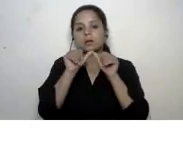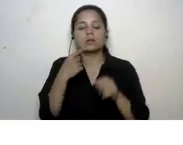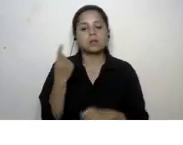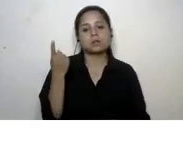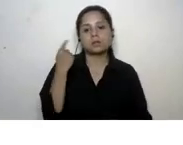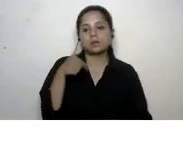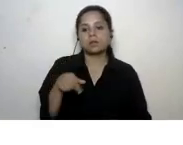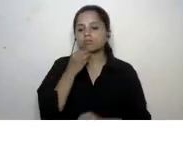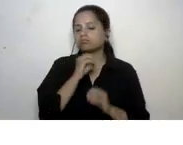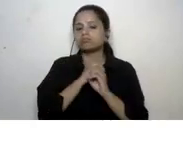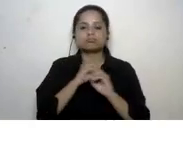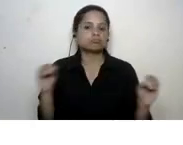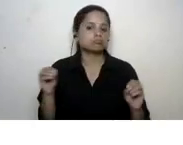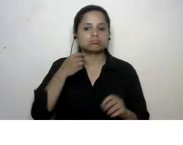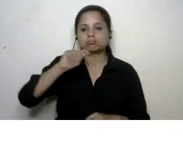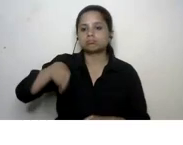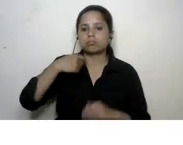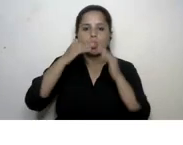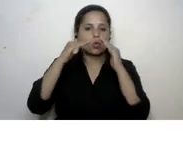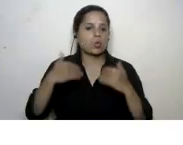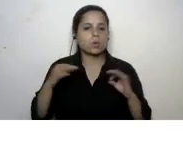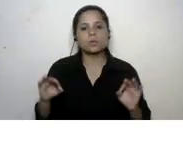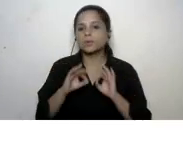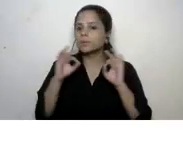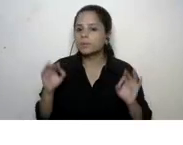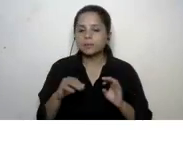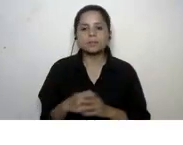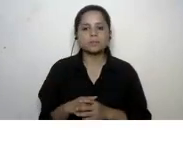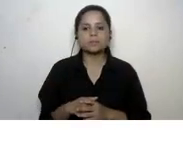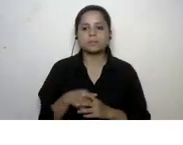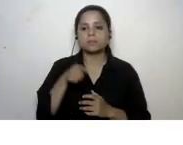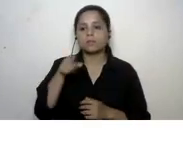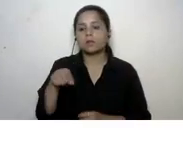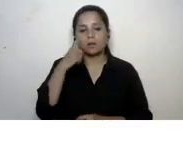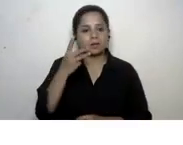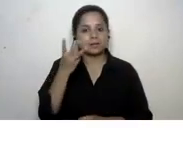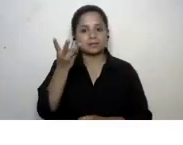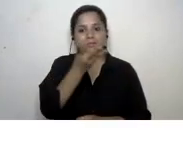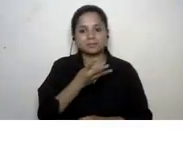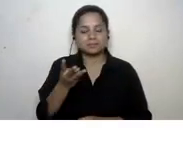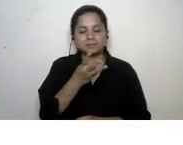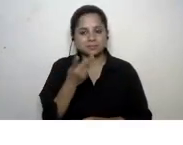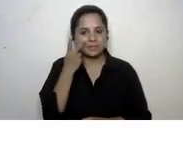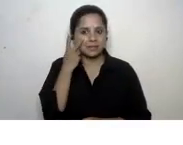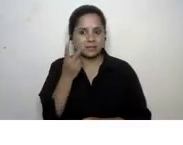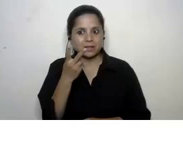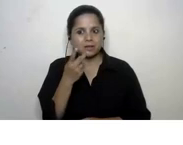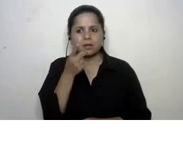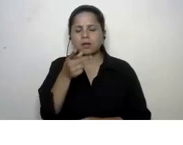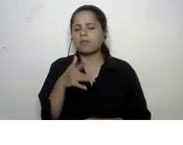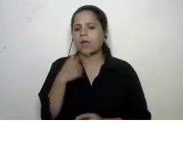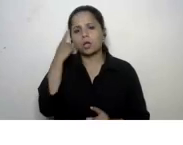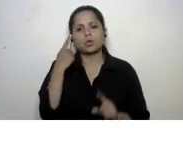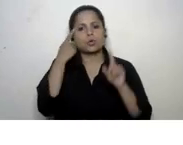no food was cooked in my house now considering all these conversations what goal